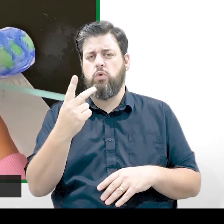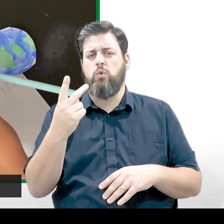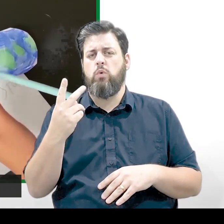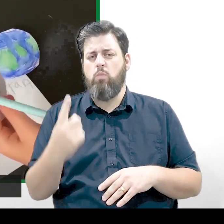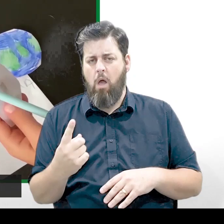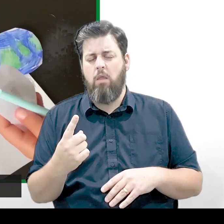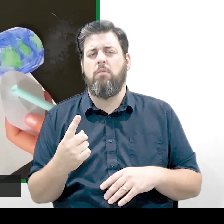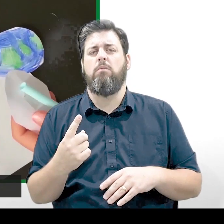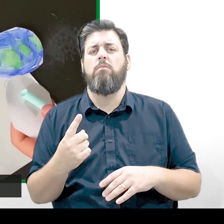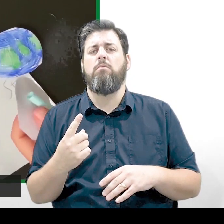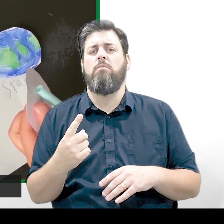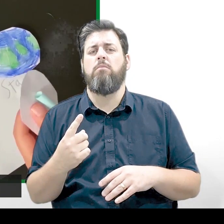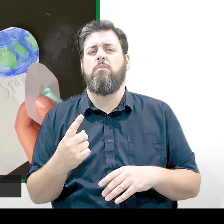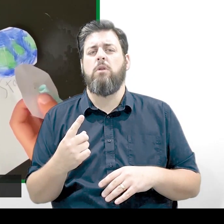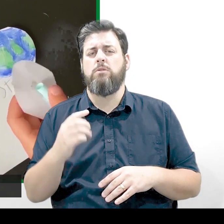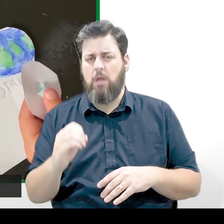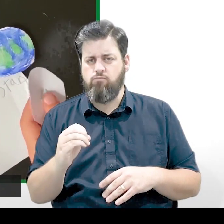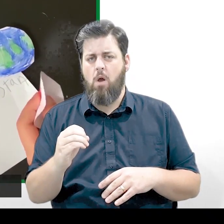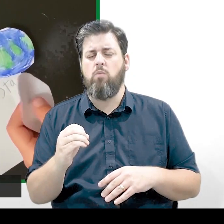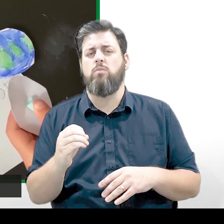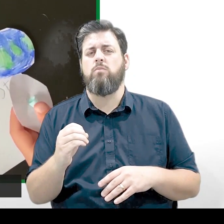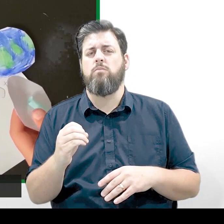zero.